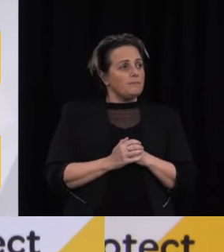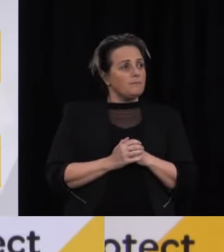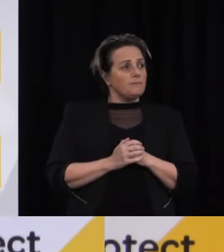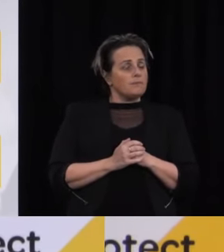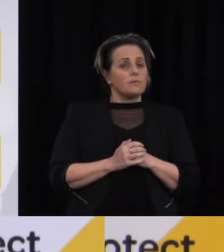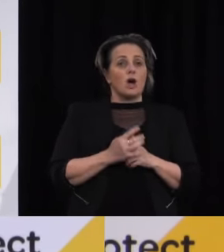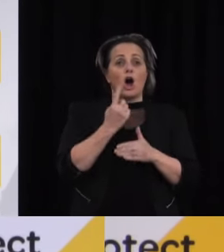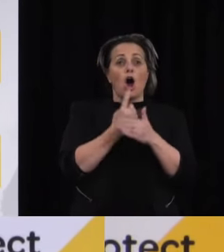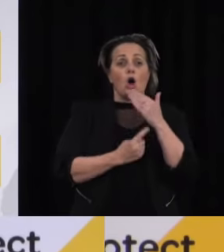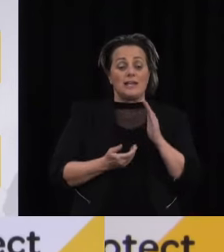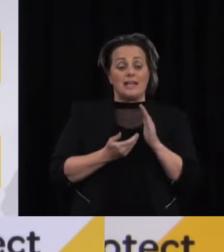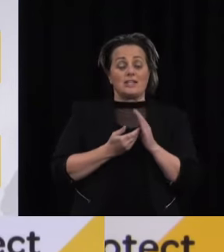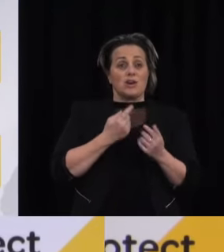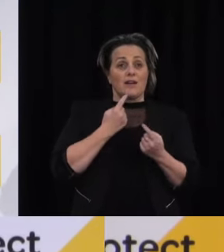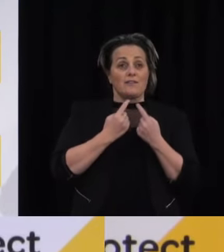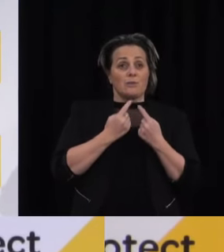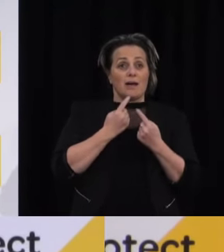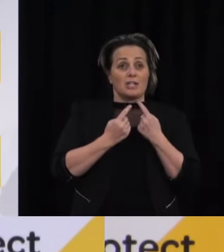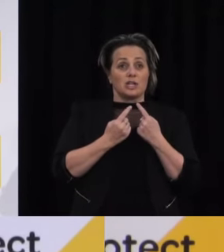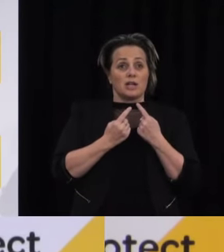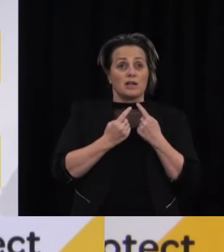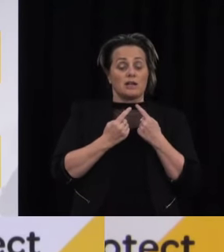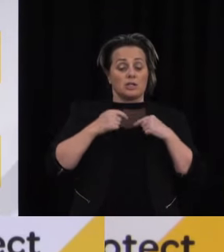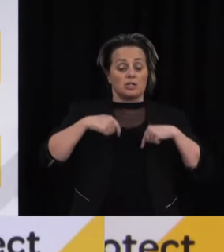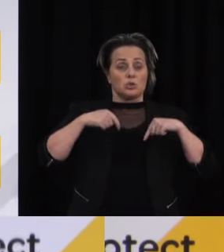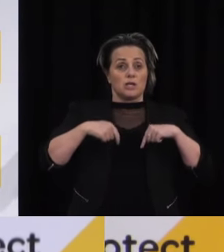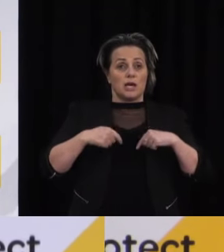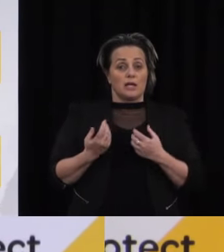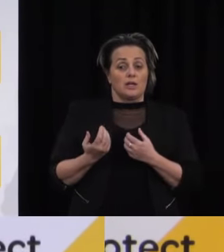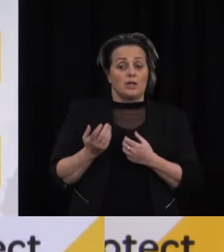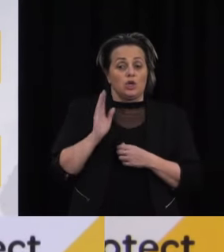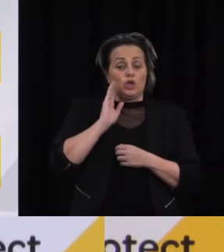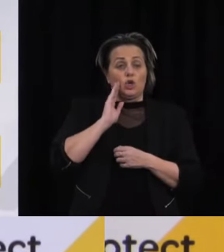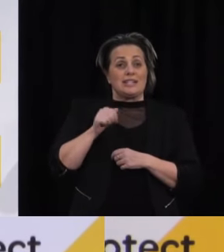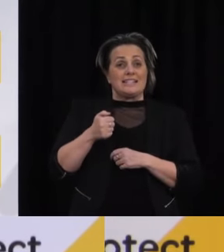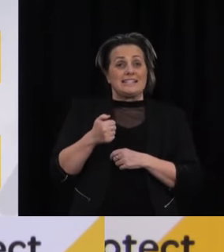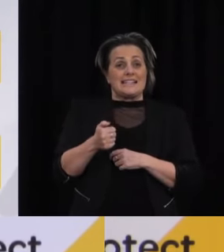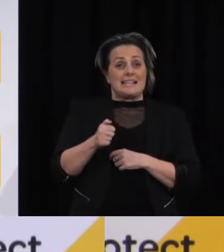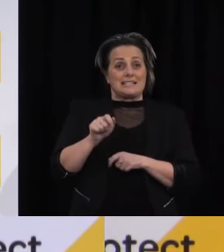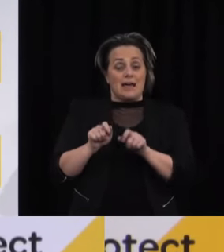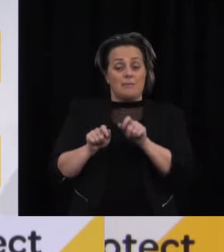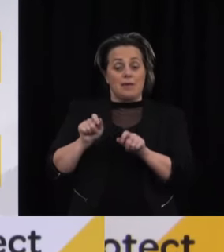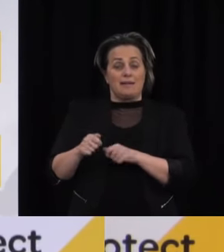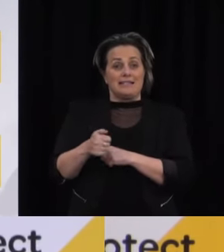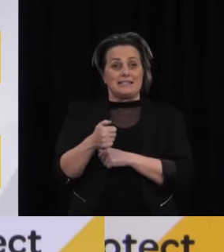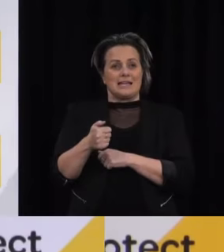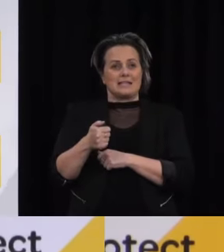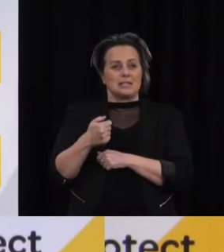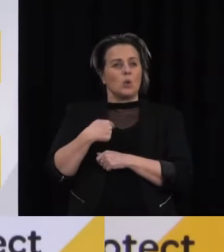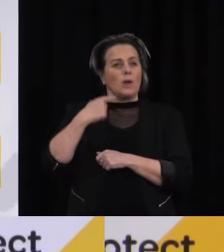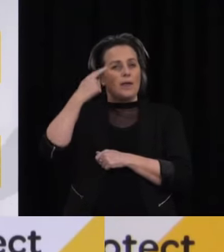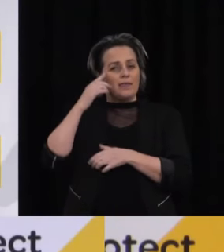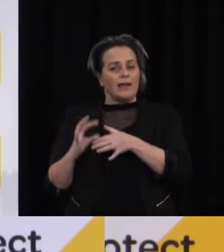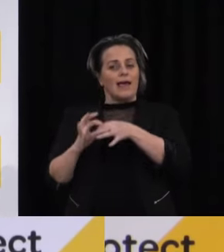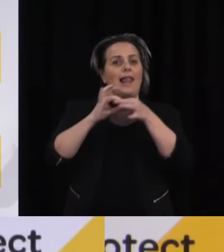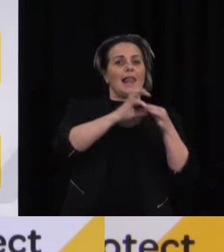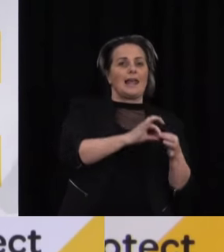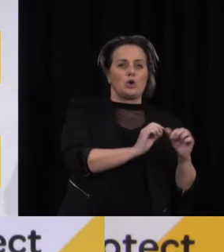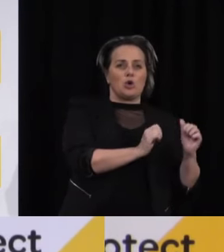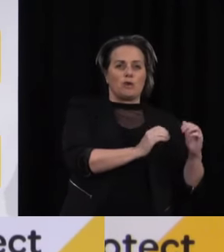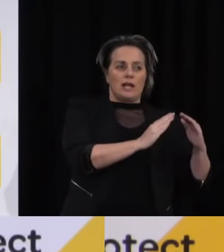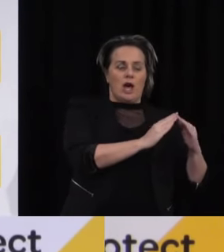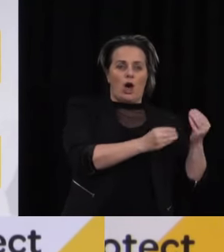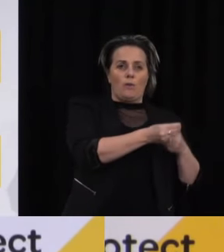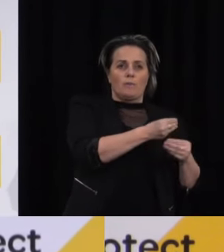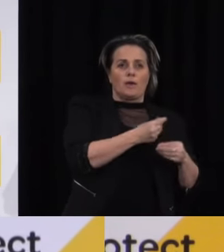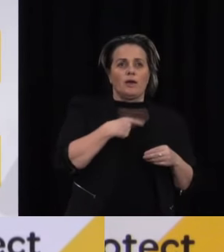The only additional information I had before I came down was that for six of them there appeared to be a link to an existing case, and that was because they had used a